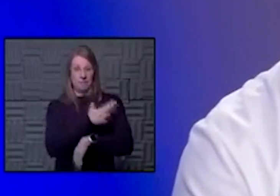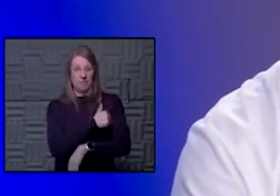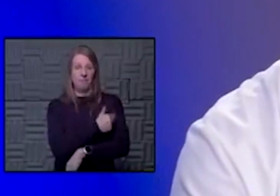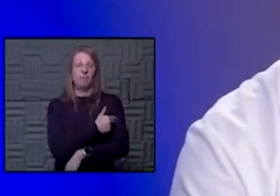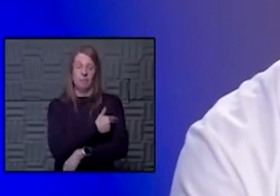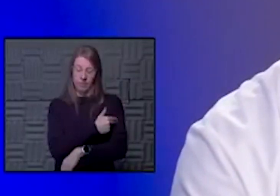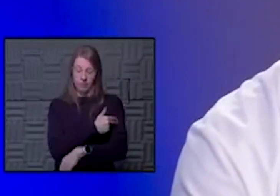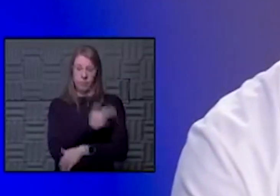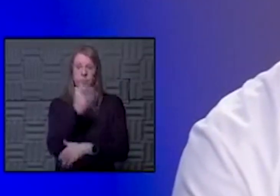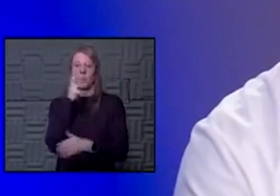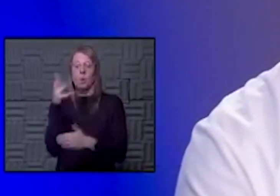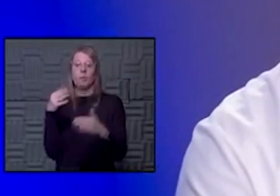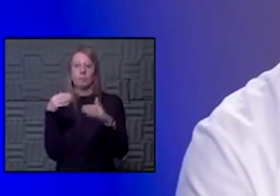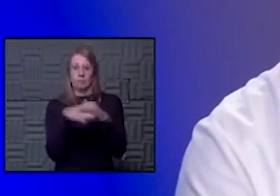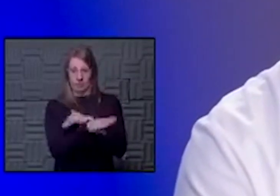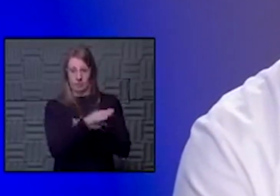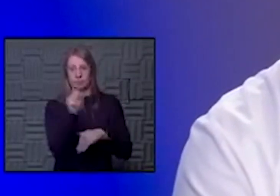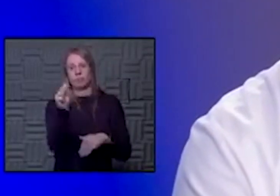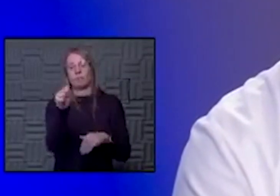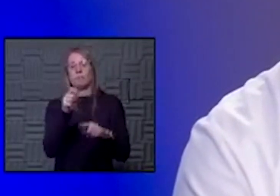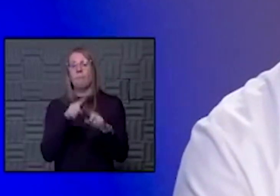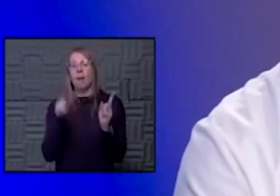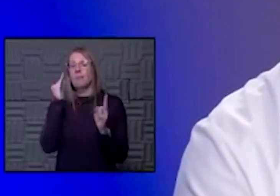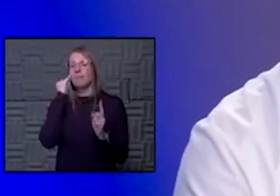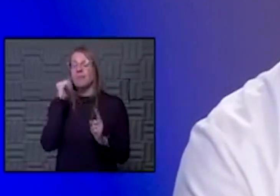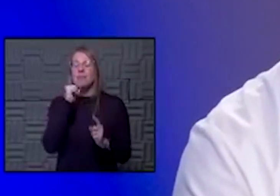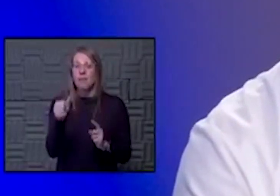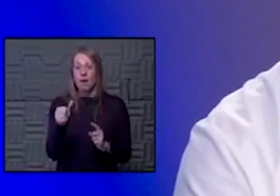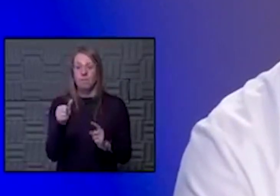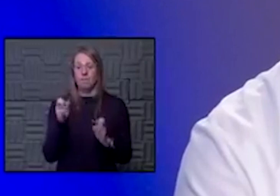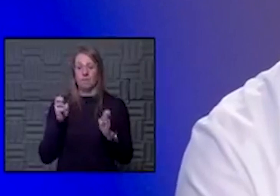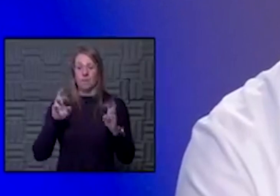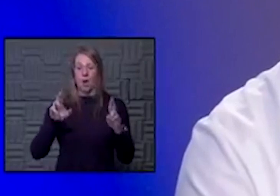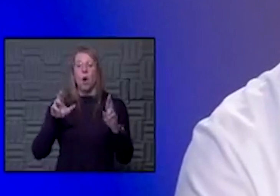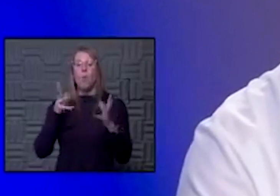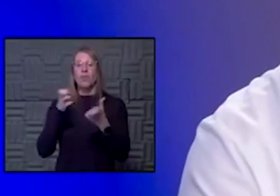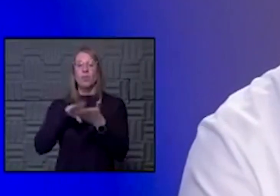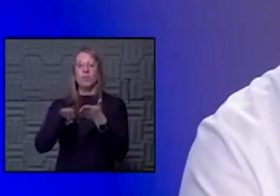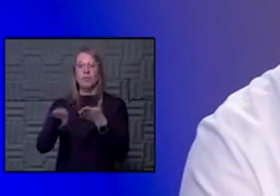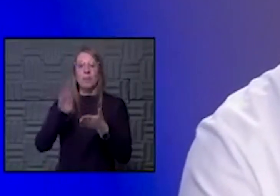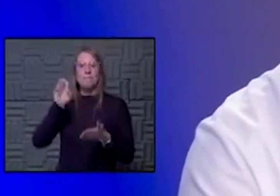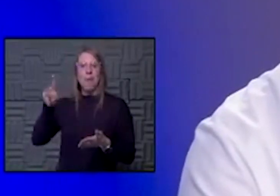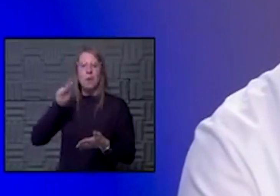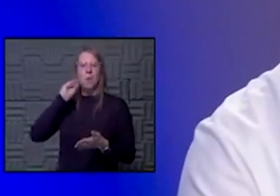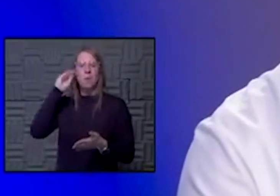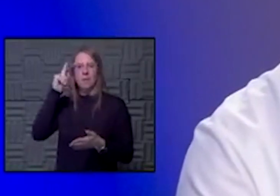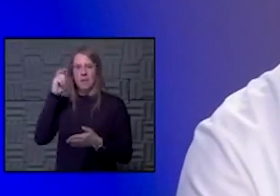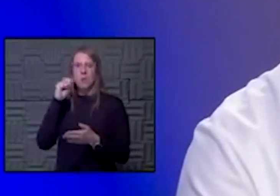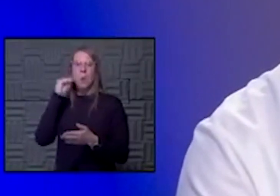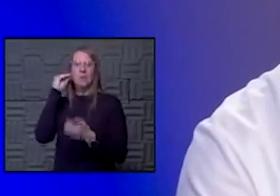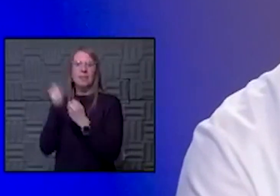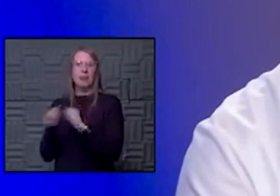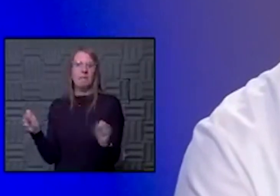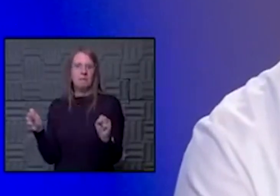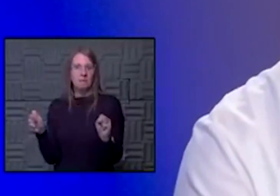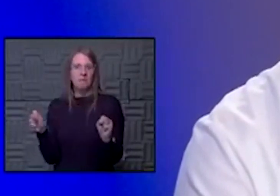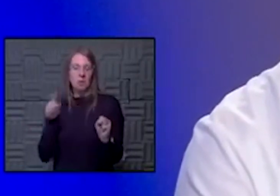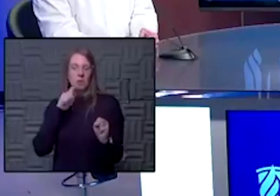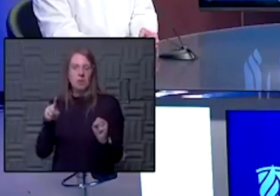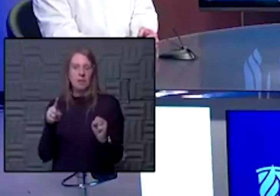for hospitalization, you will be admitted. But if you don't, the emergency department wants to discharge you home because they know it's a safer place overall.